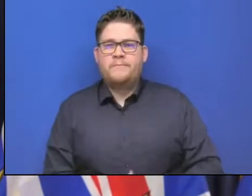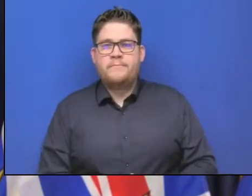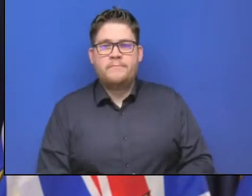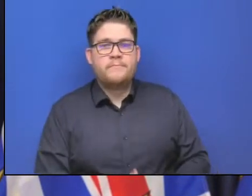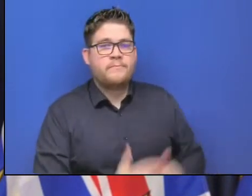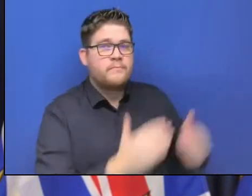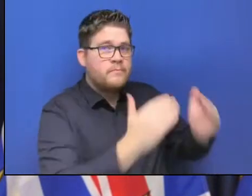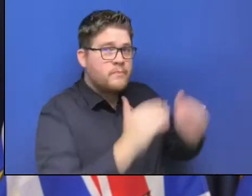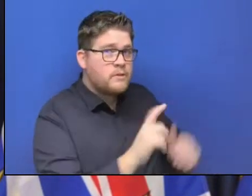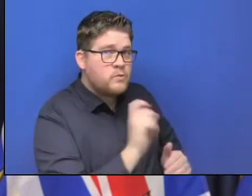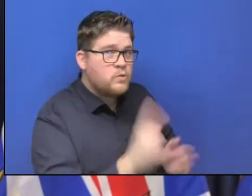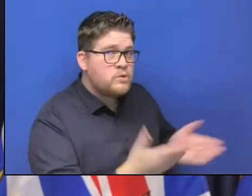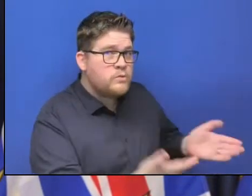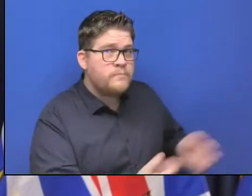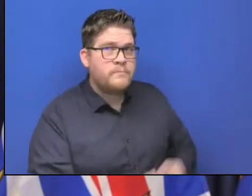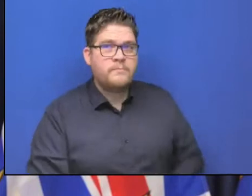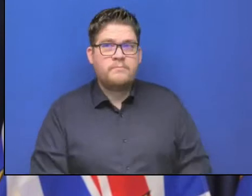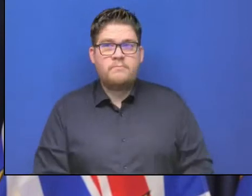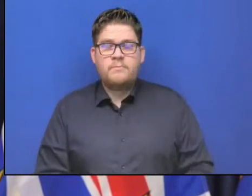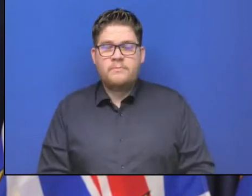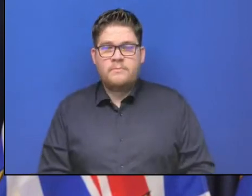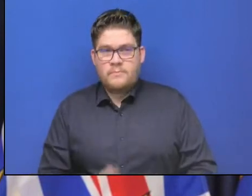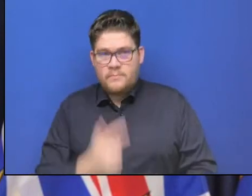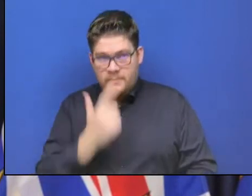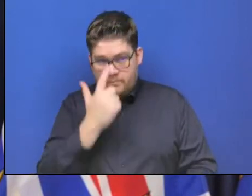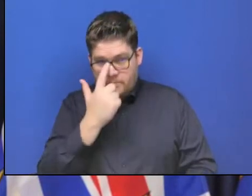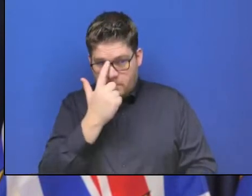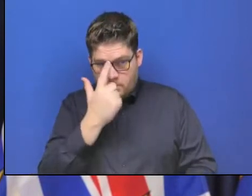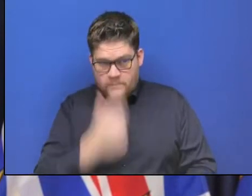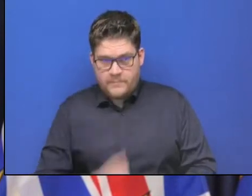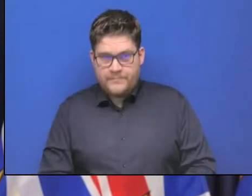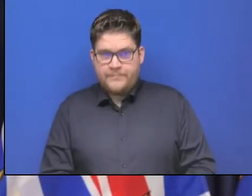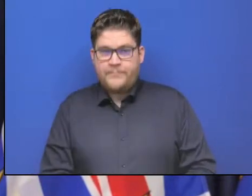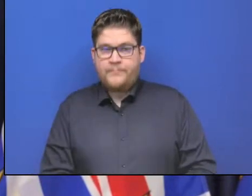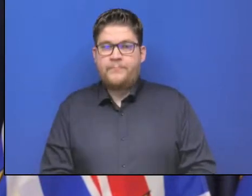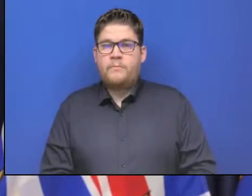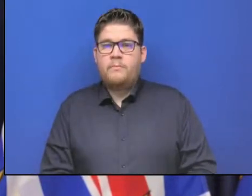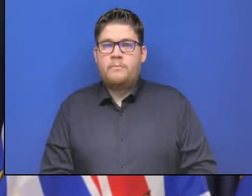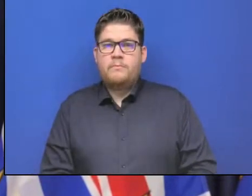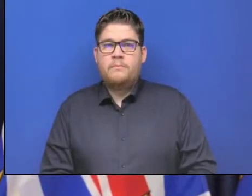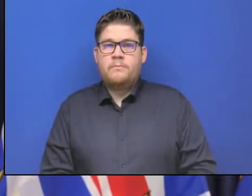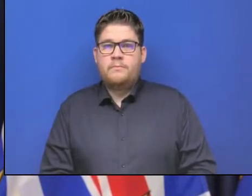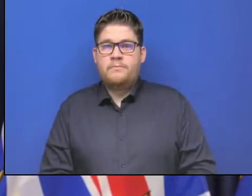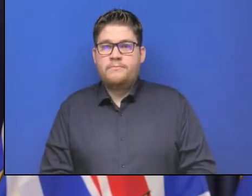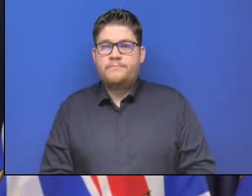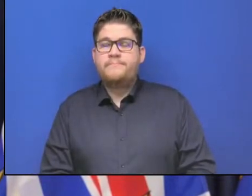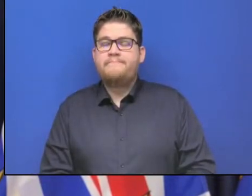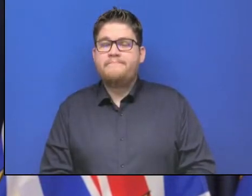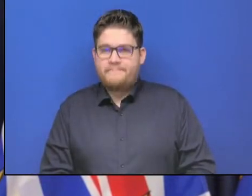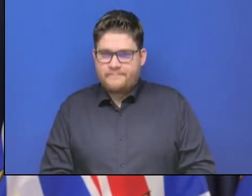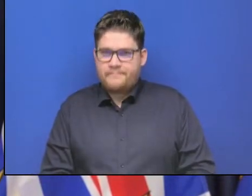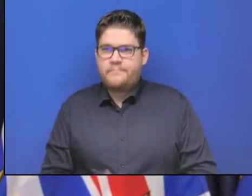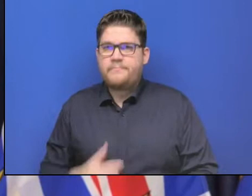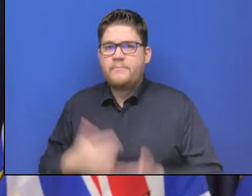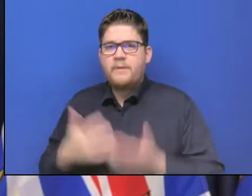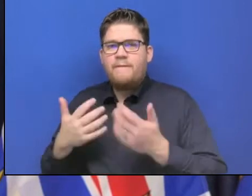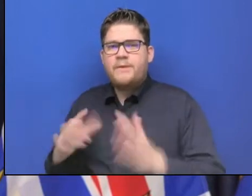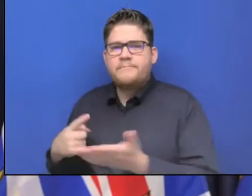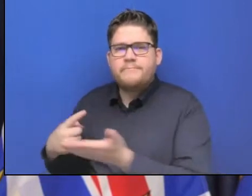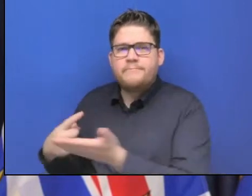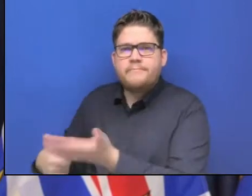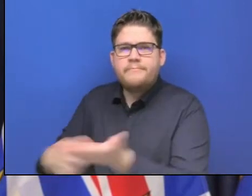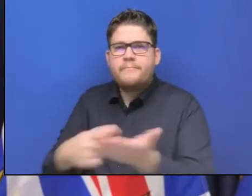Thank you so much for taking the question. And I spoke to a number of blueberry and vegetable